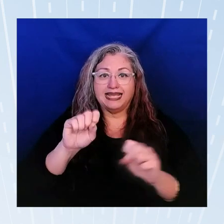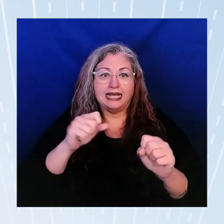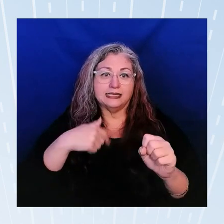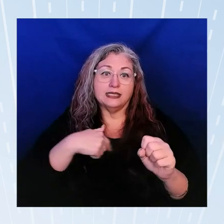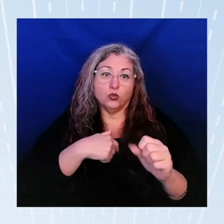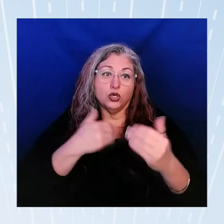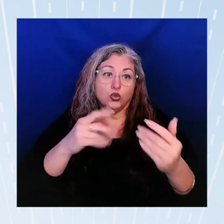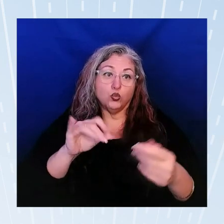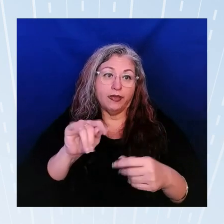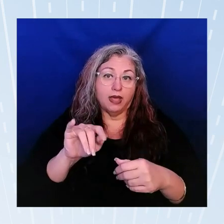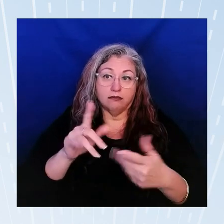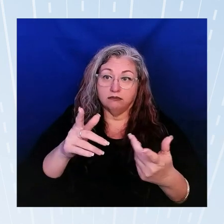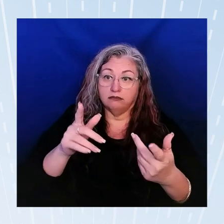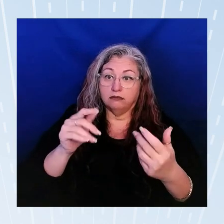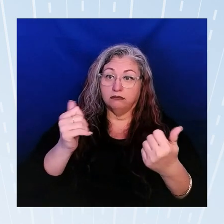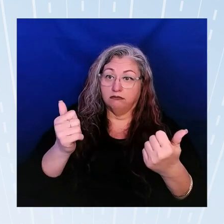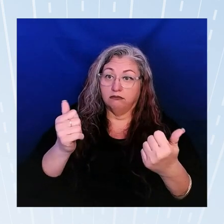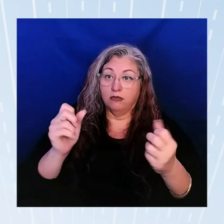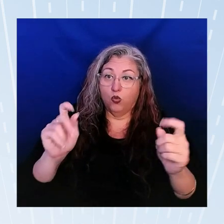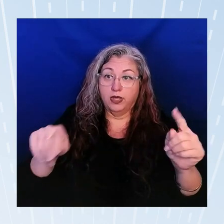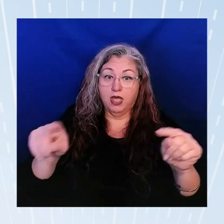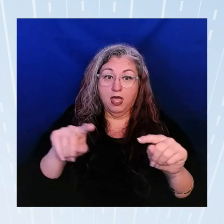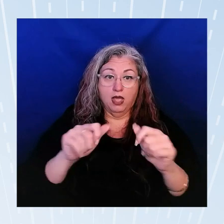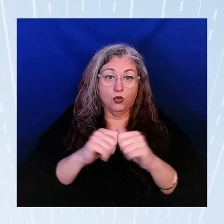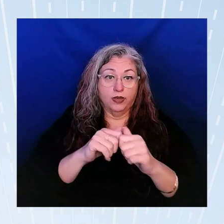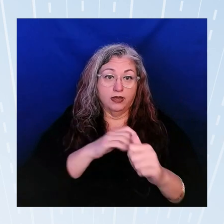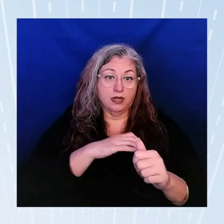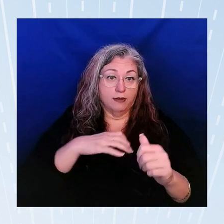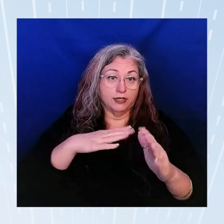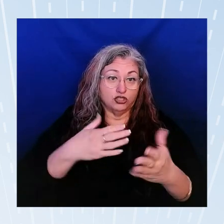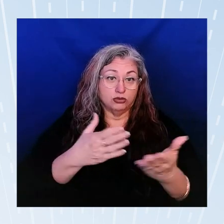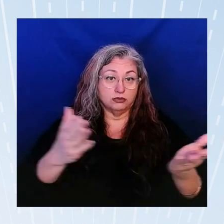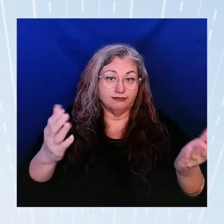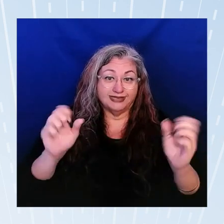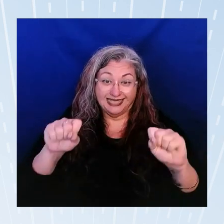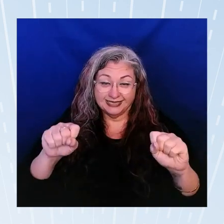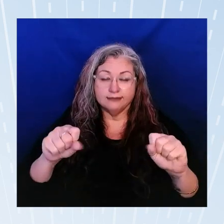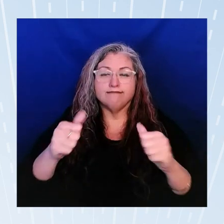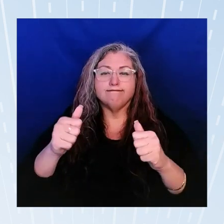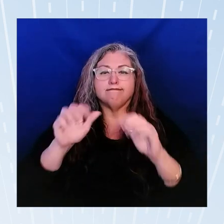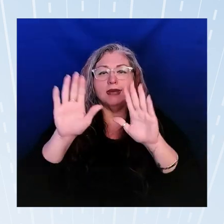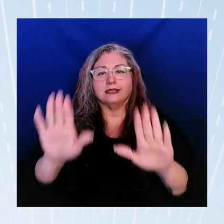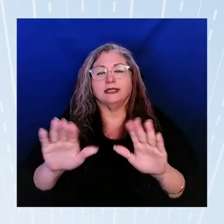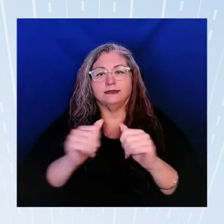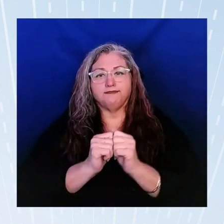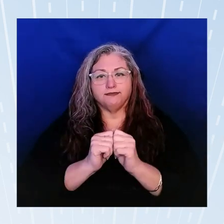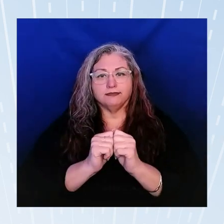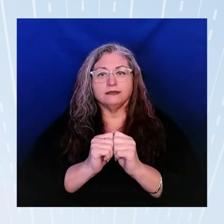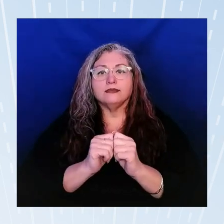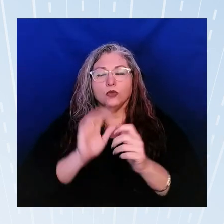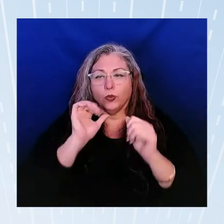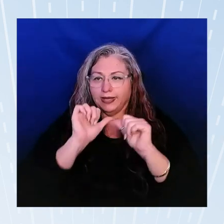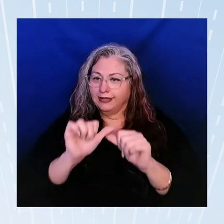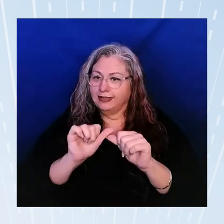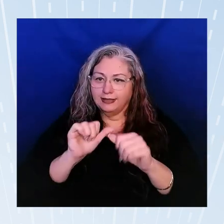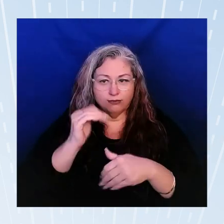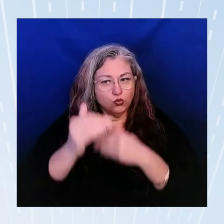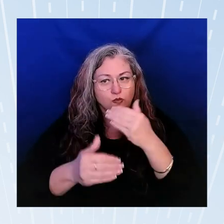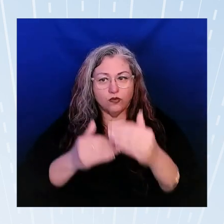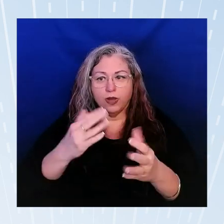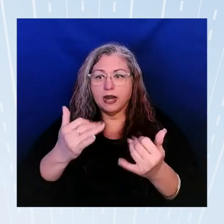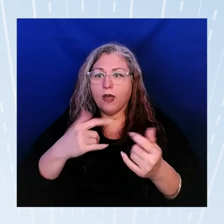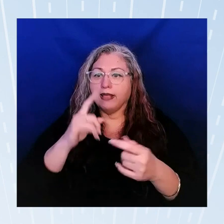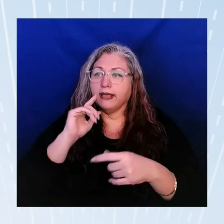is that okay with the fellow commissioners yeah okay excellent we are going to keep moving forward and I believe